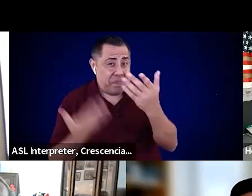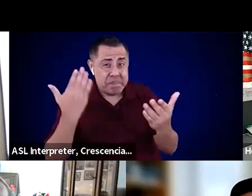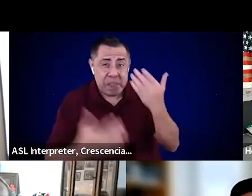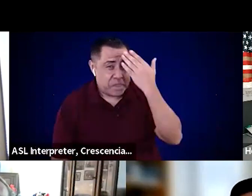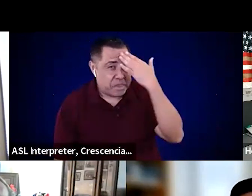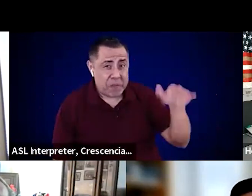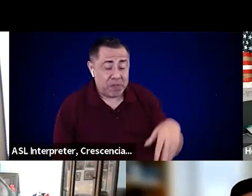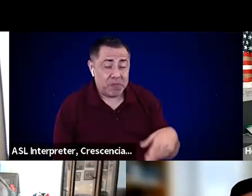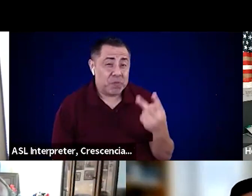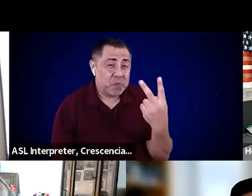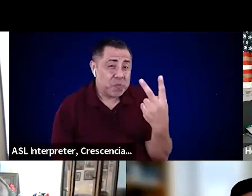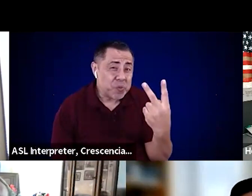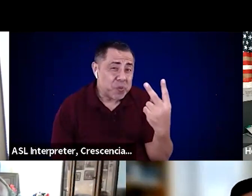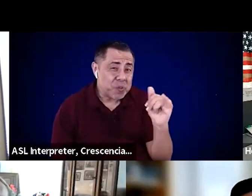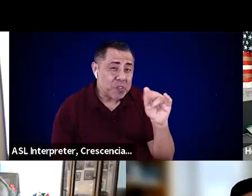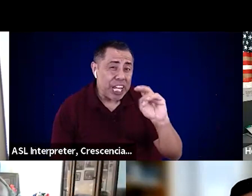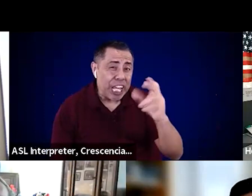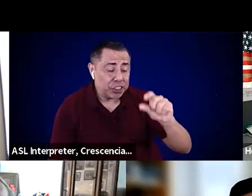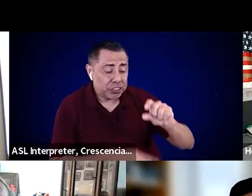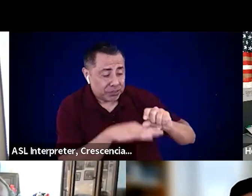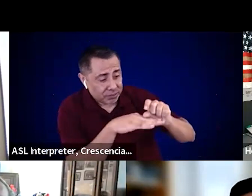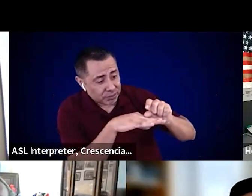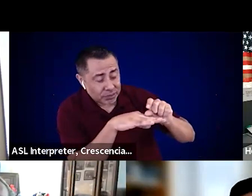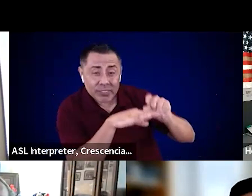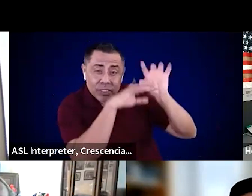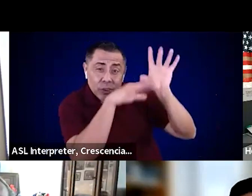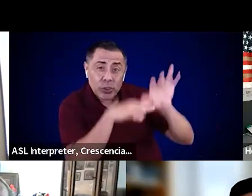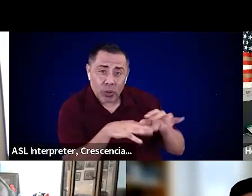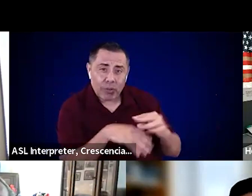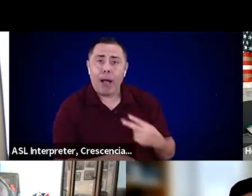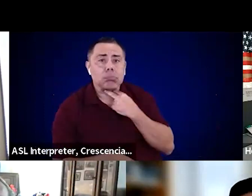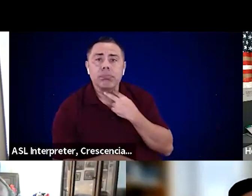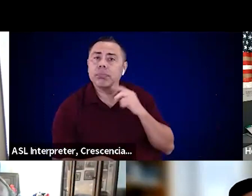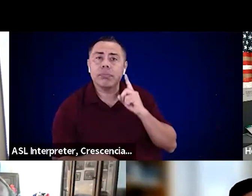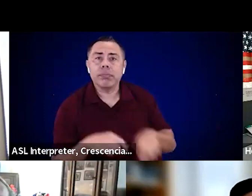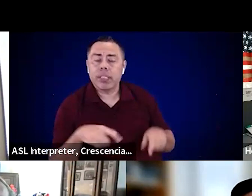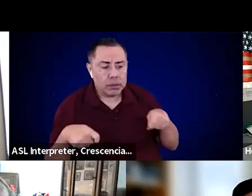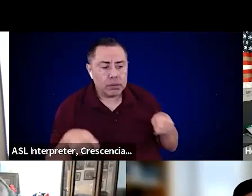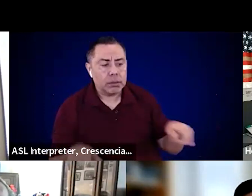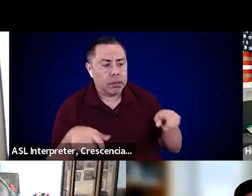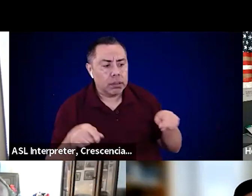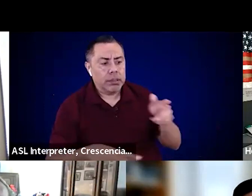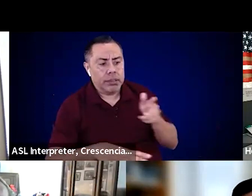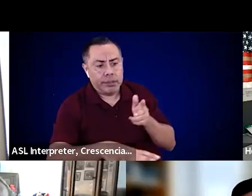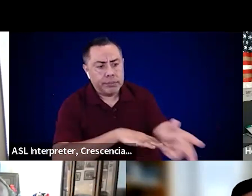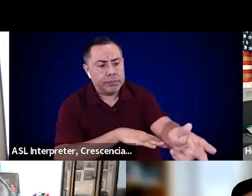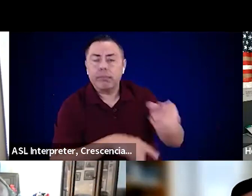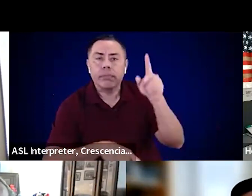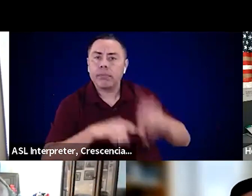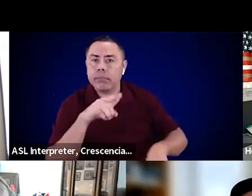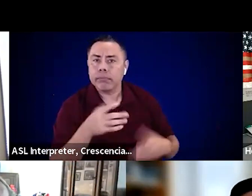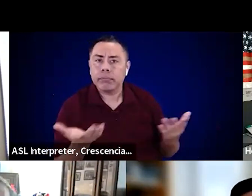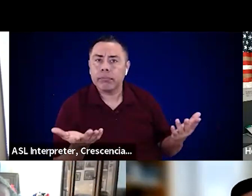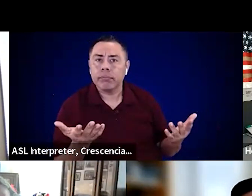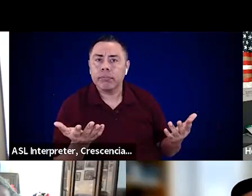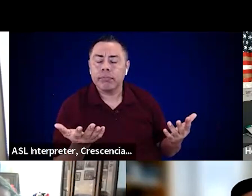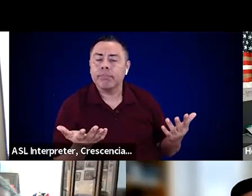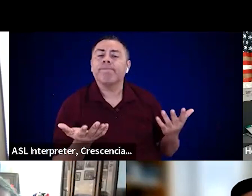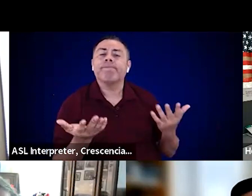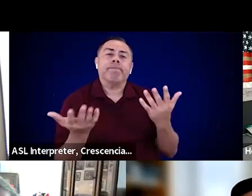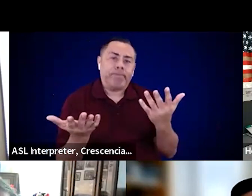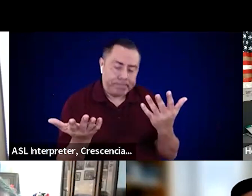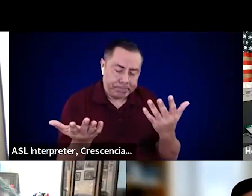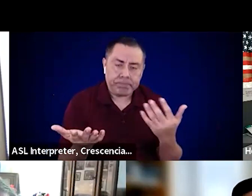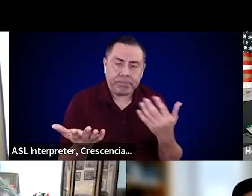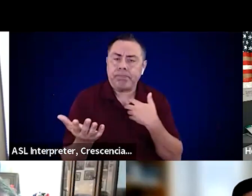make a path inaccessible. And I really, you know, wanted to highlight their particular story, because